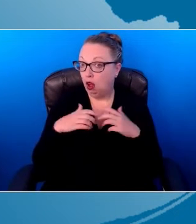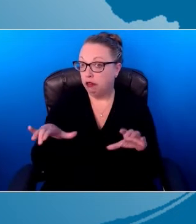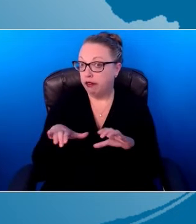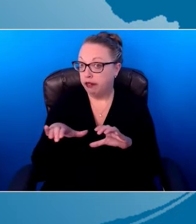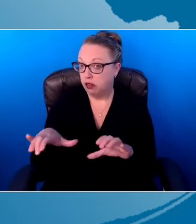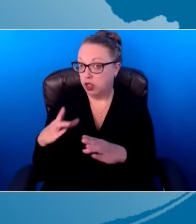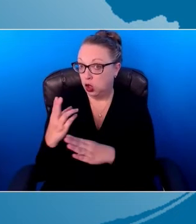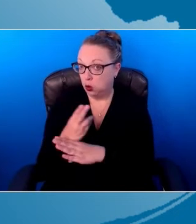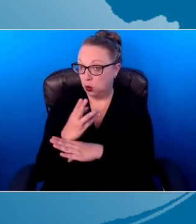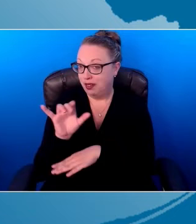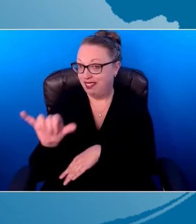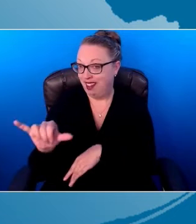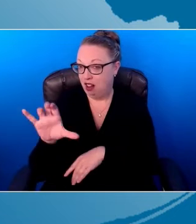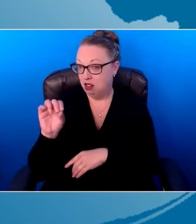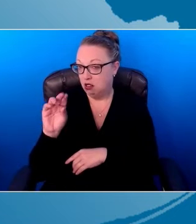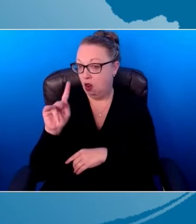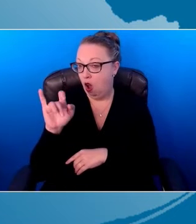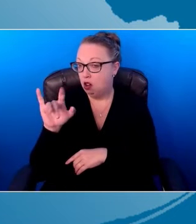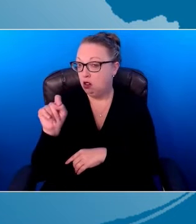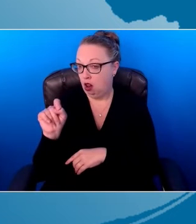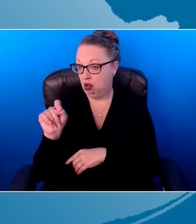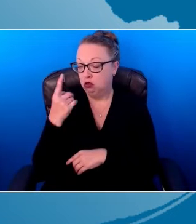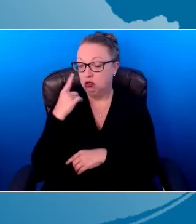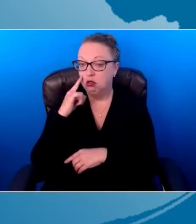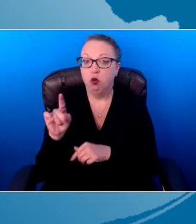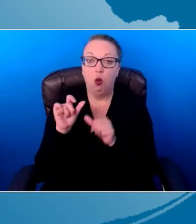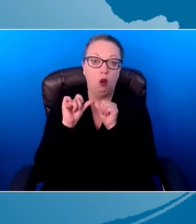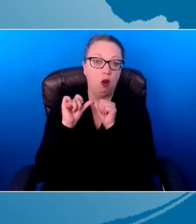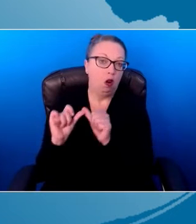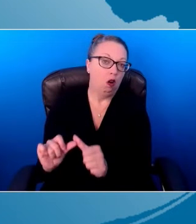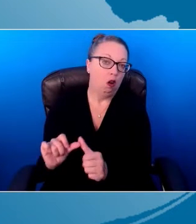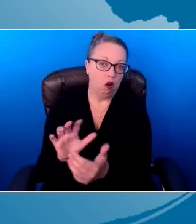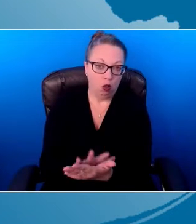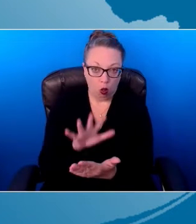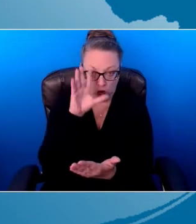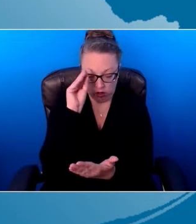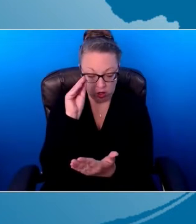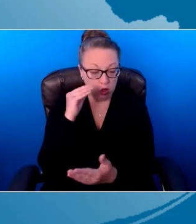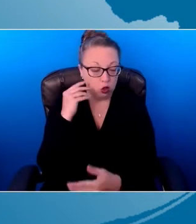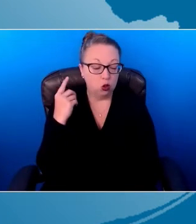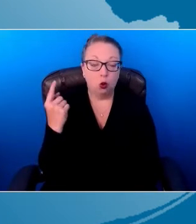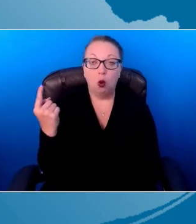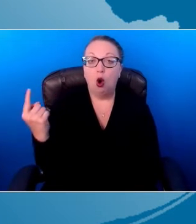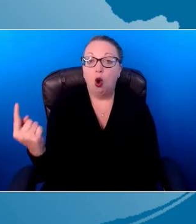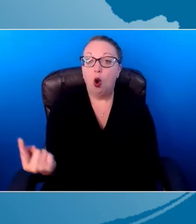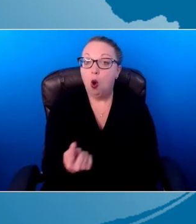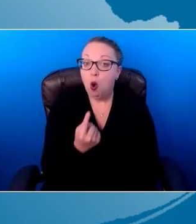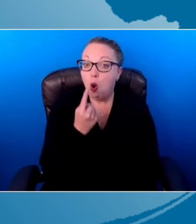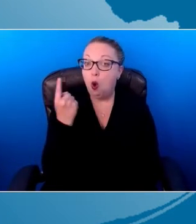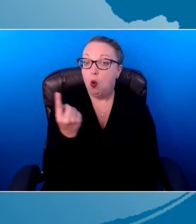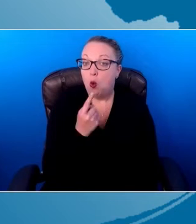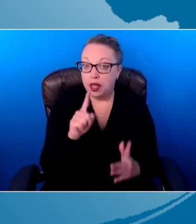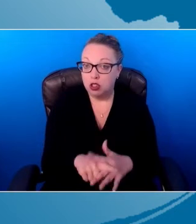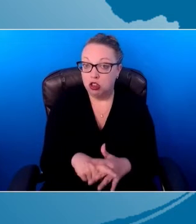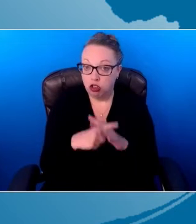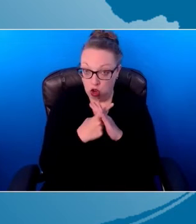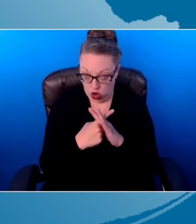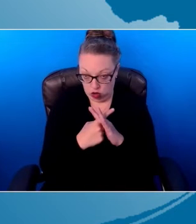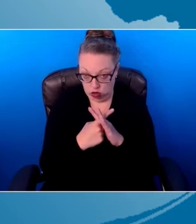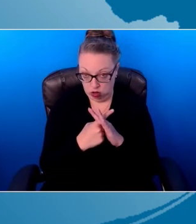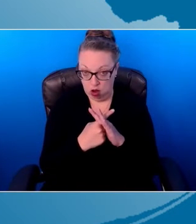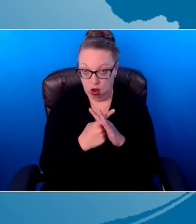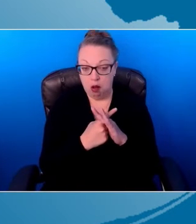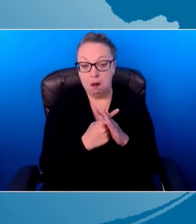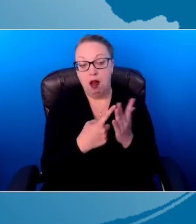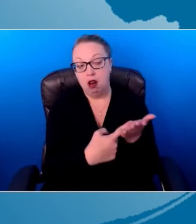that as context for continued learning. So we always start by revisiting the previous joint plan. Another characteristic of